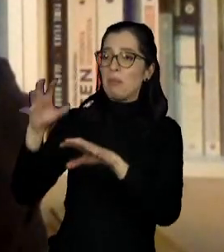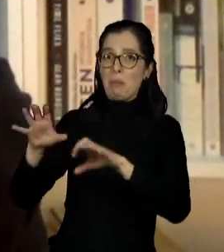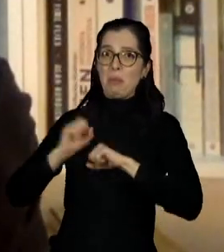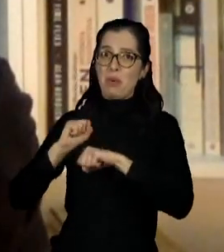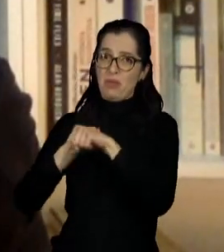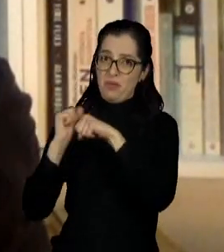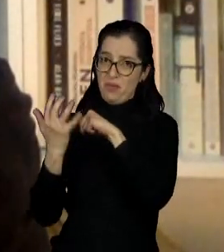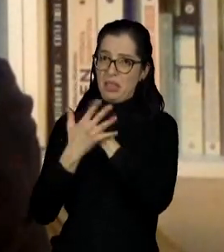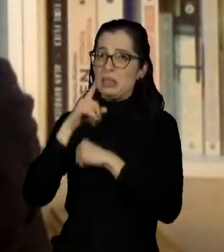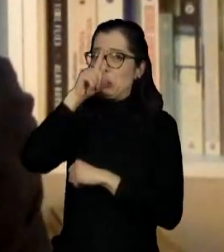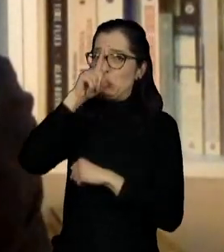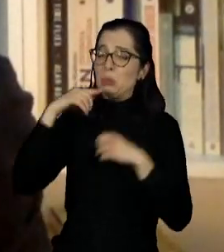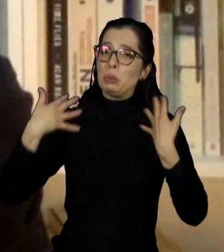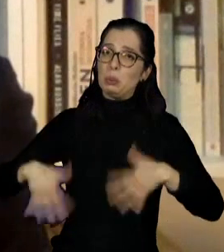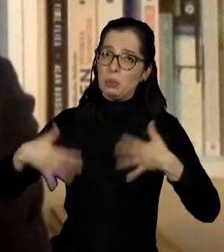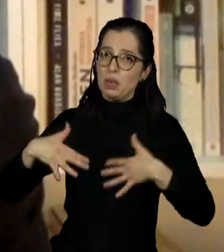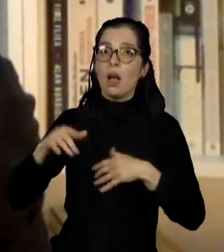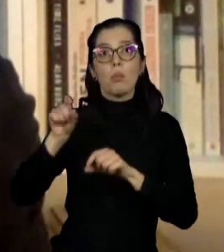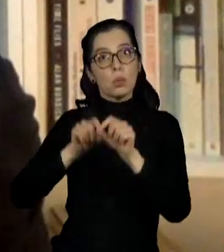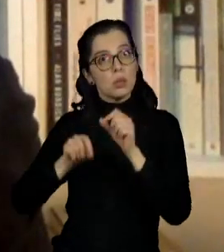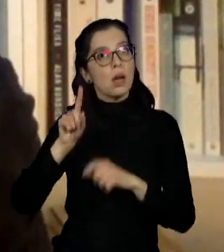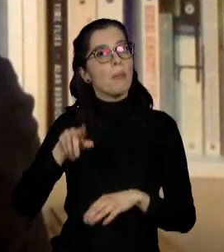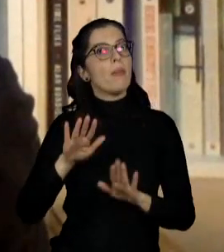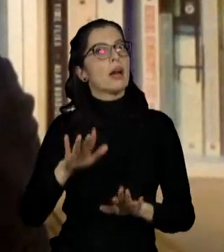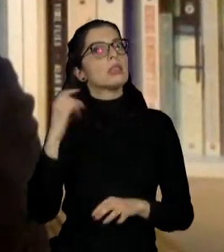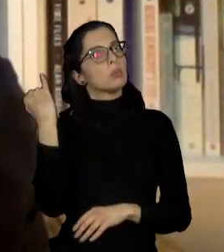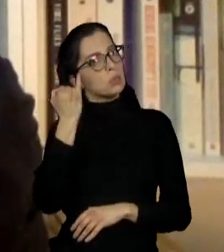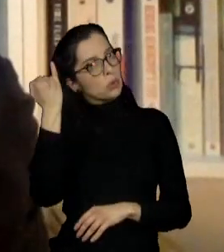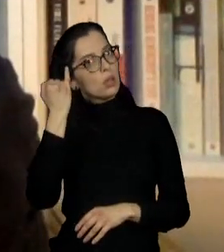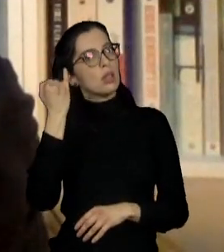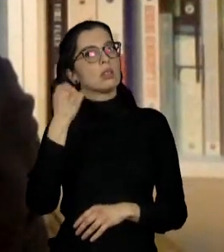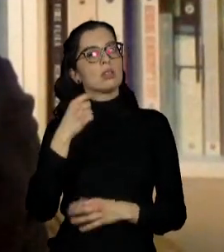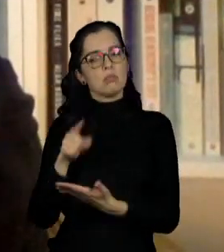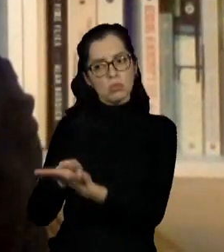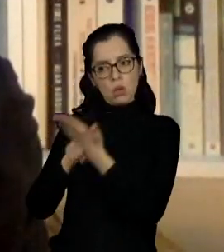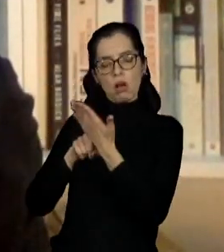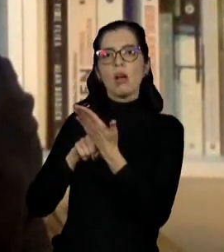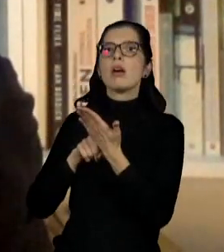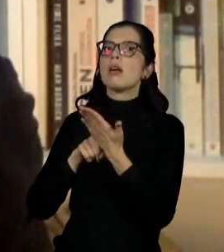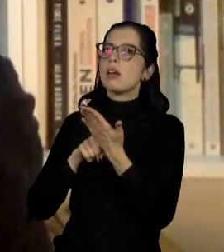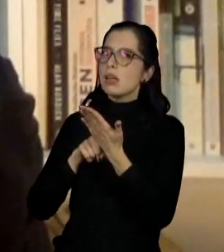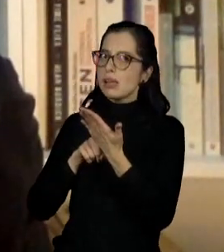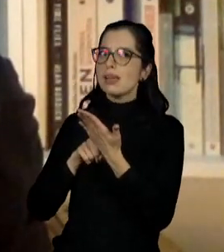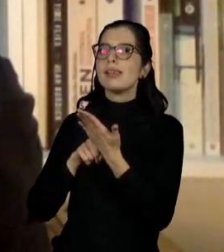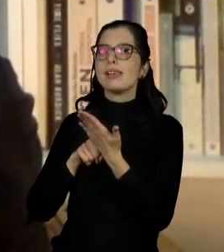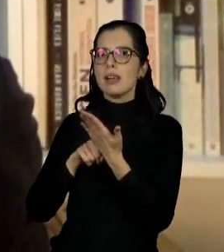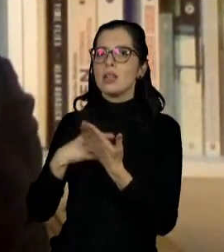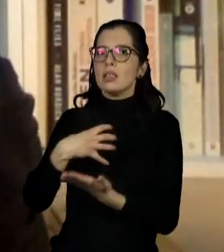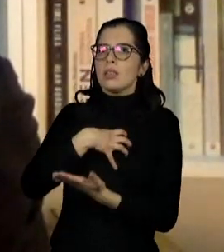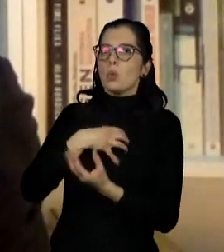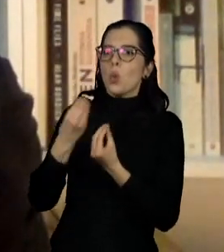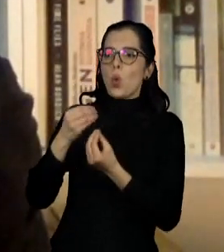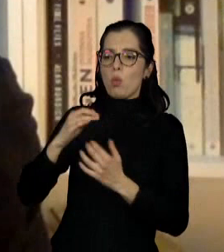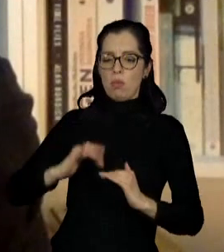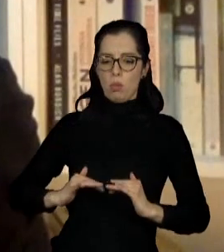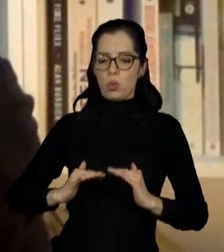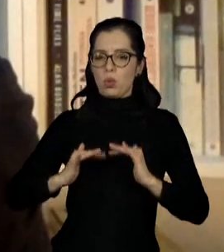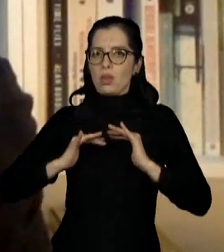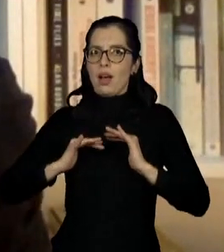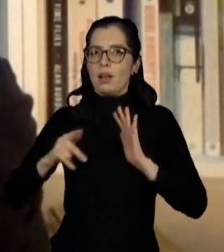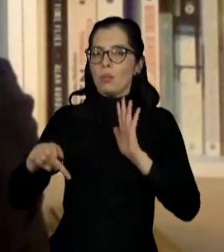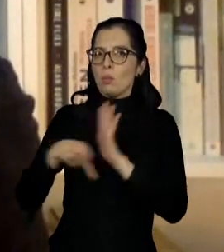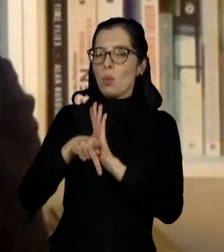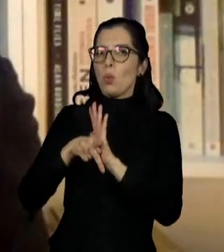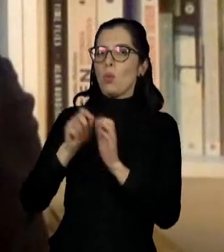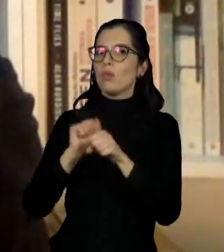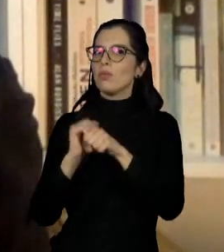COVID. That's one. But more importantly, they can illuminate or tell us how the immune system's reaction to